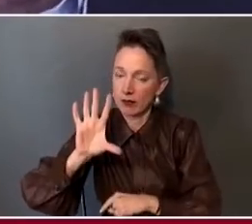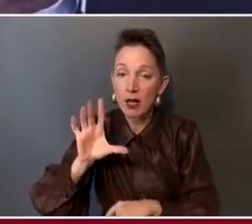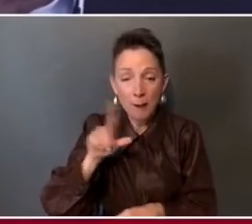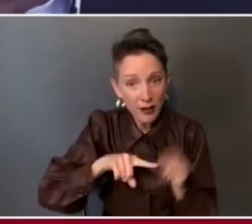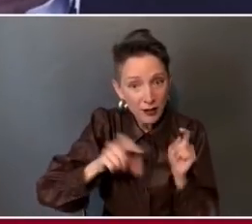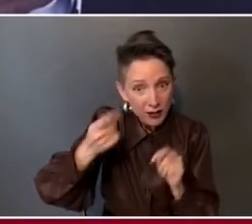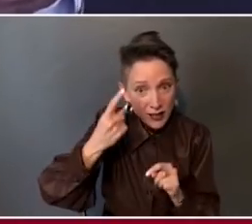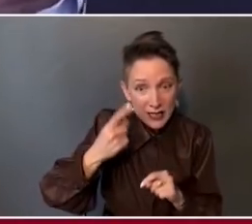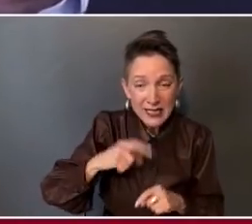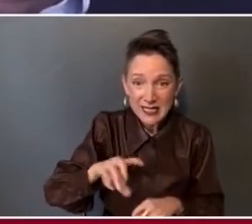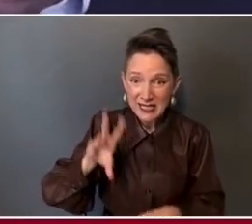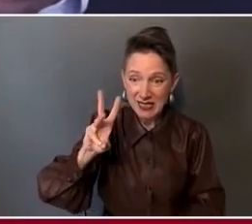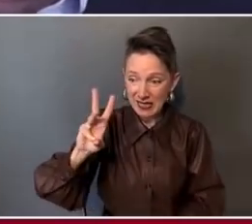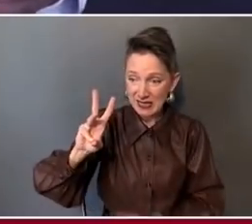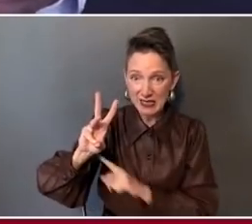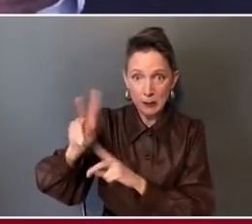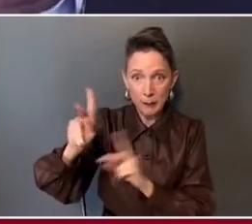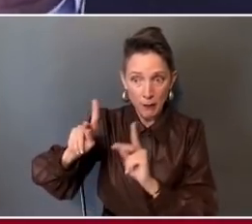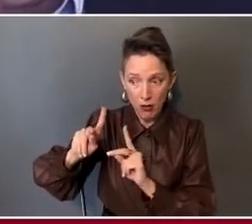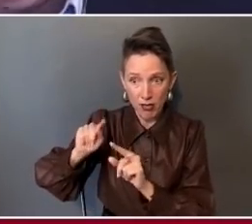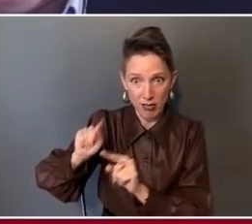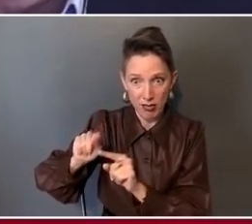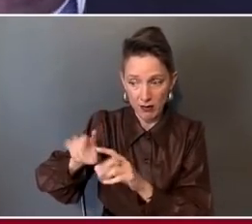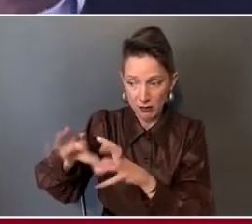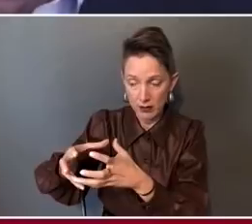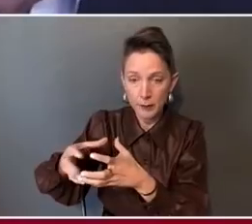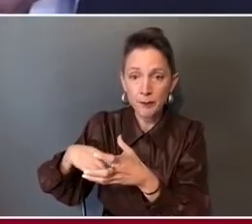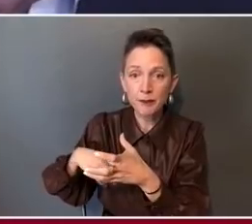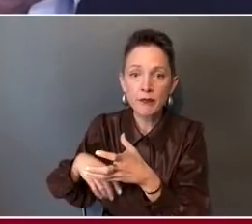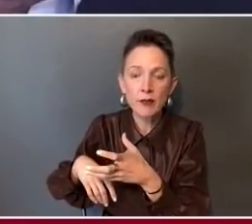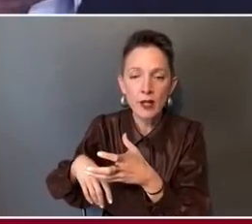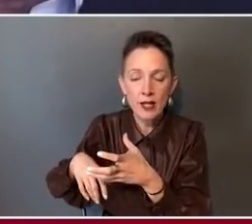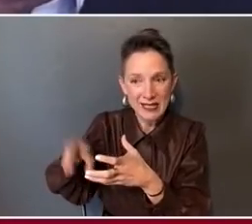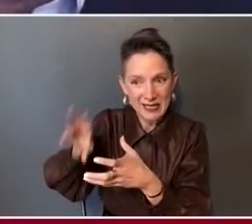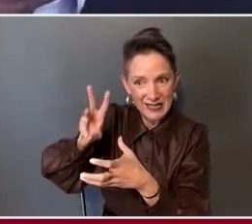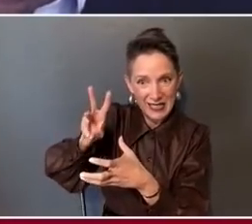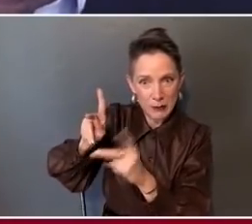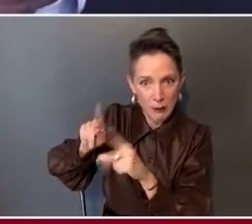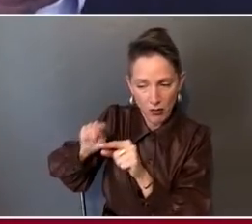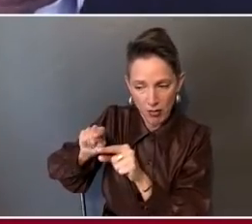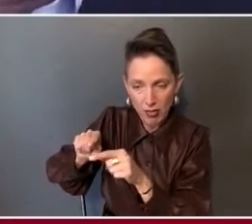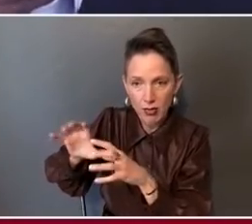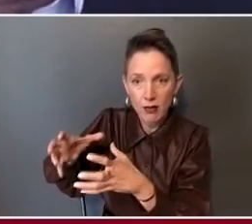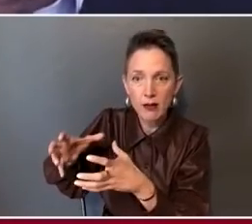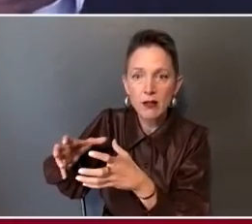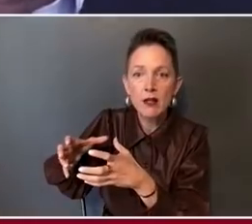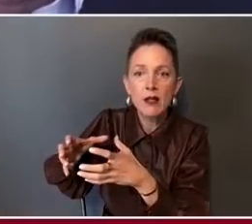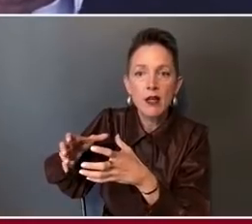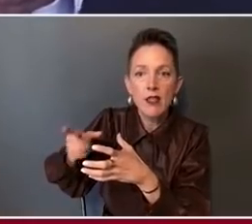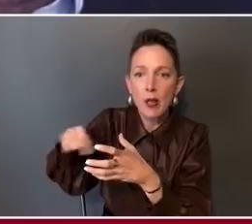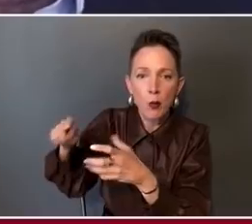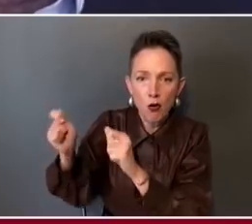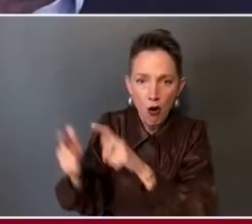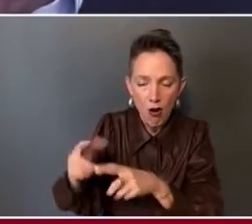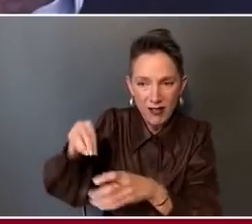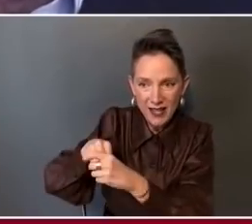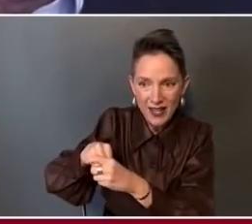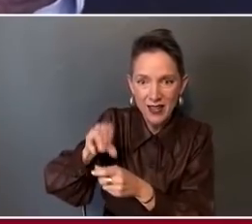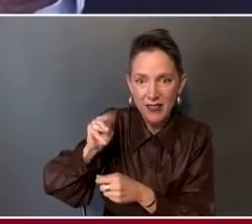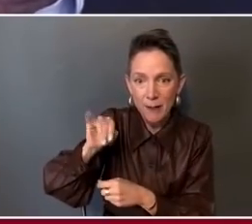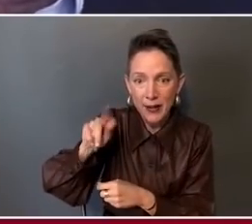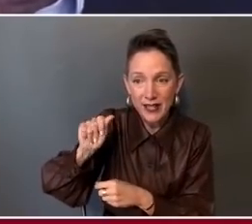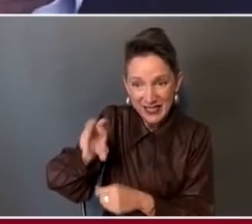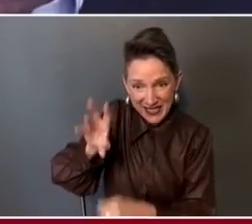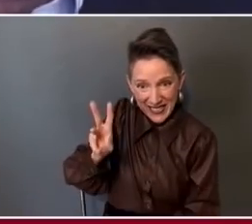the most critical people I've had in my tenure here during COVID who were all in the media are now